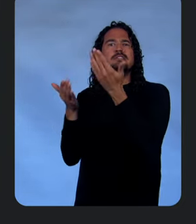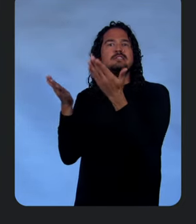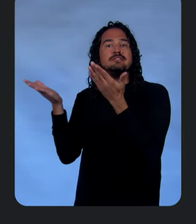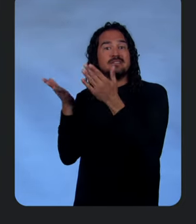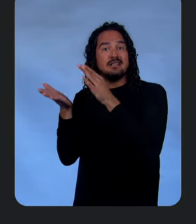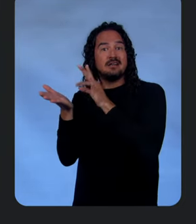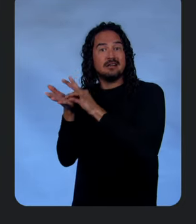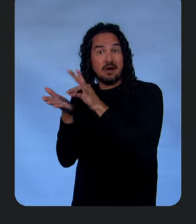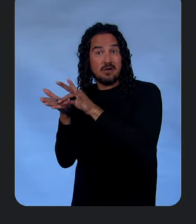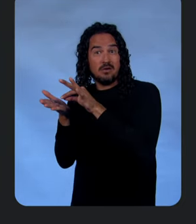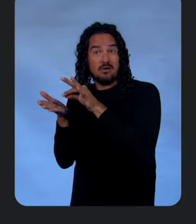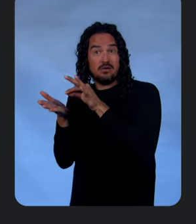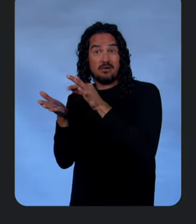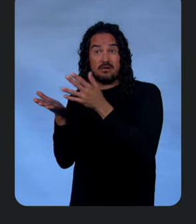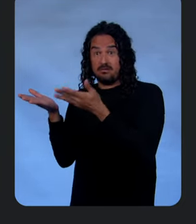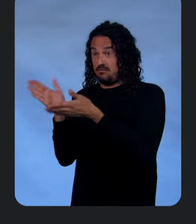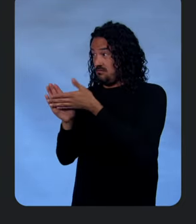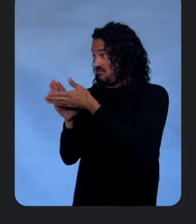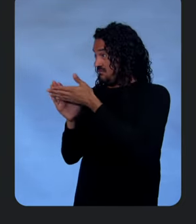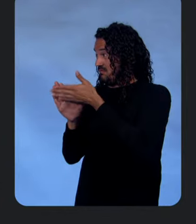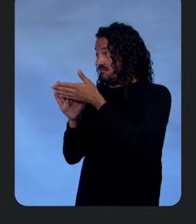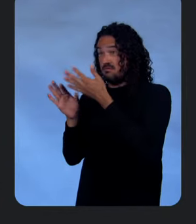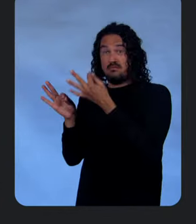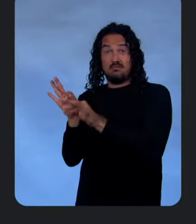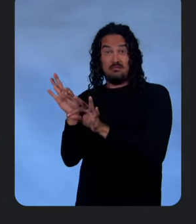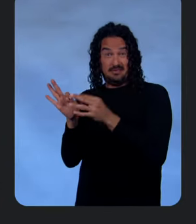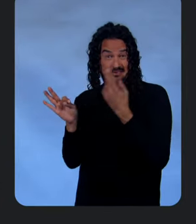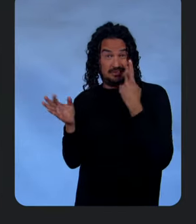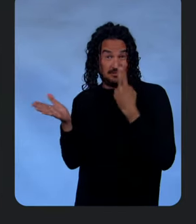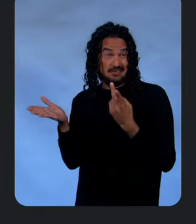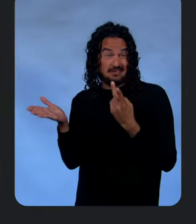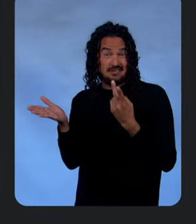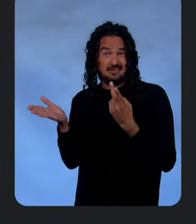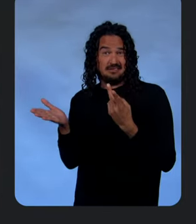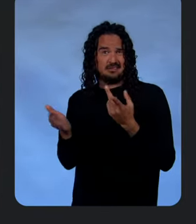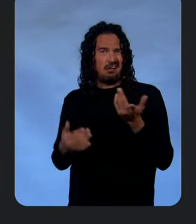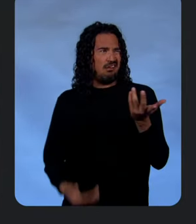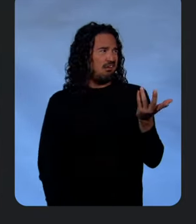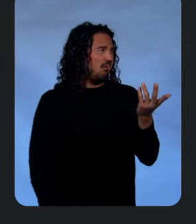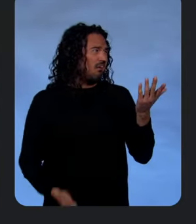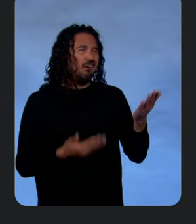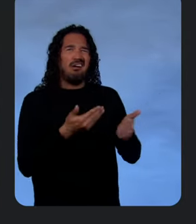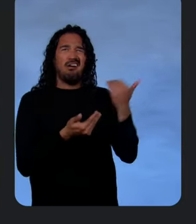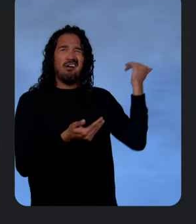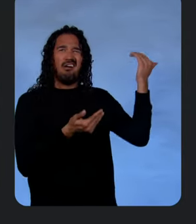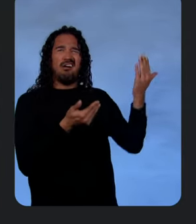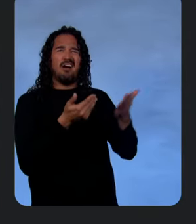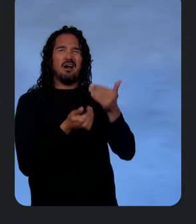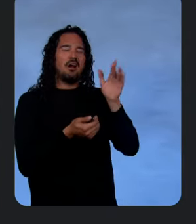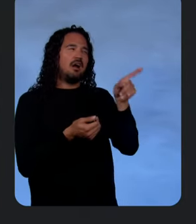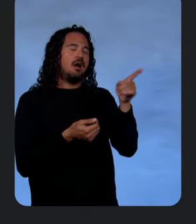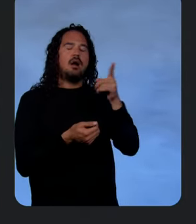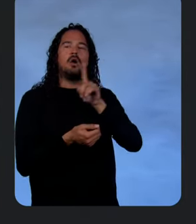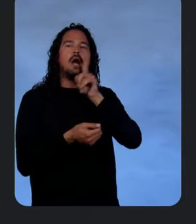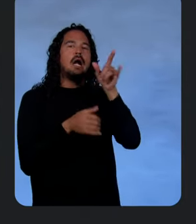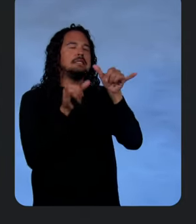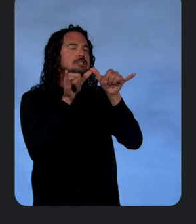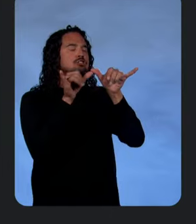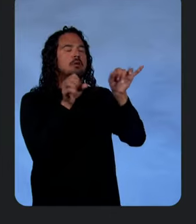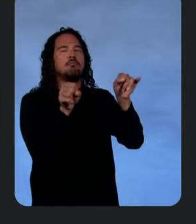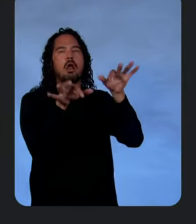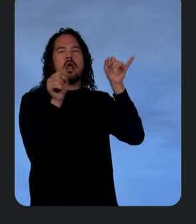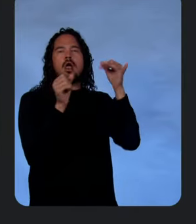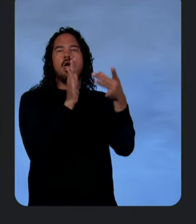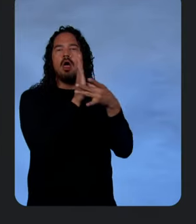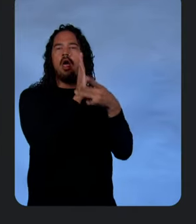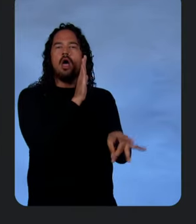And then we have it running. Did you catch that? Yeah, I mean, that looks easy. It's just a check box. But there's a lot of engineering magic that the team built to do that,